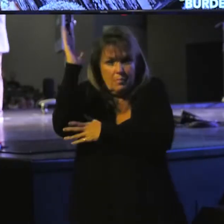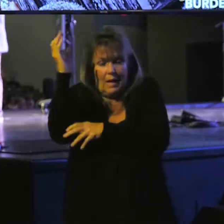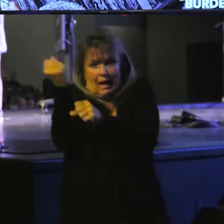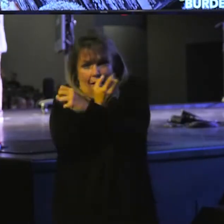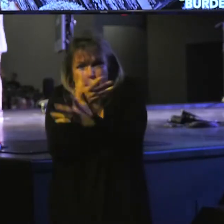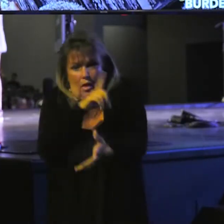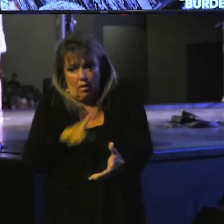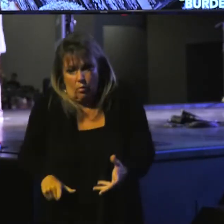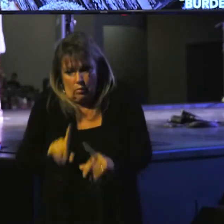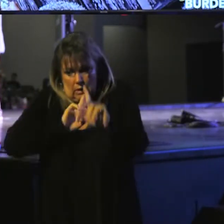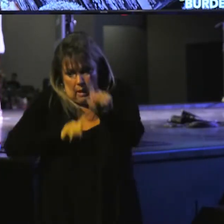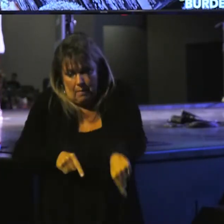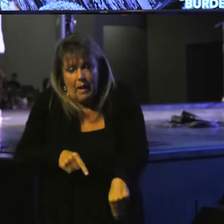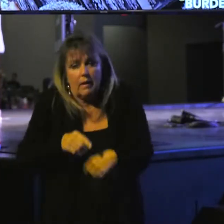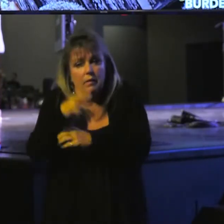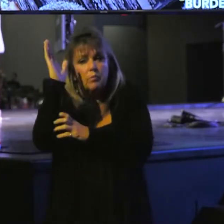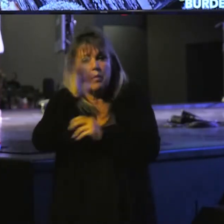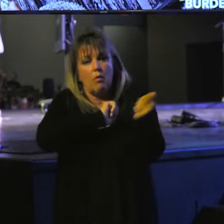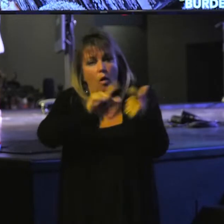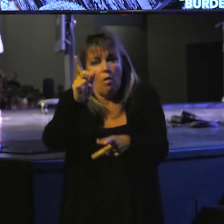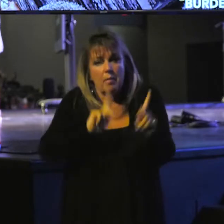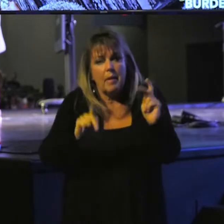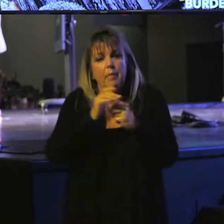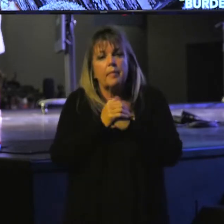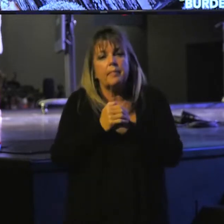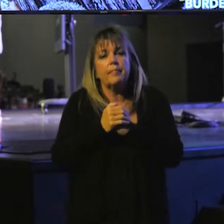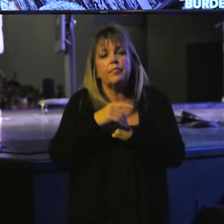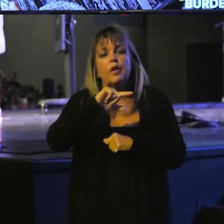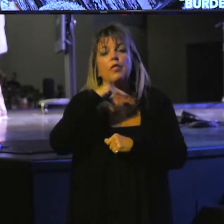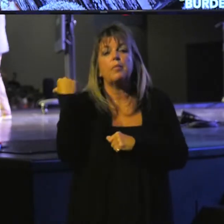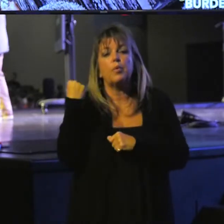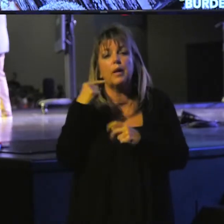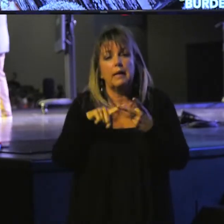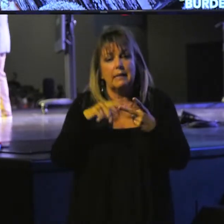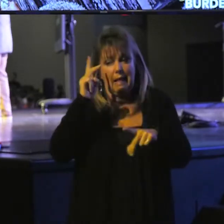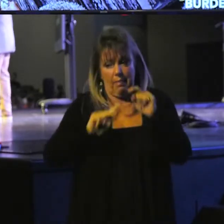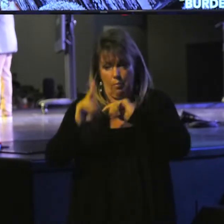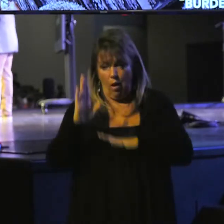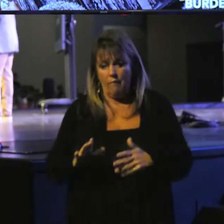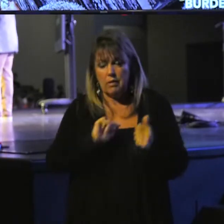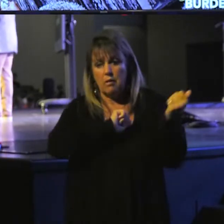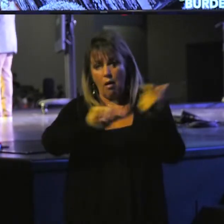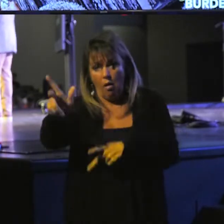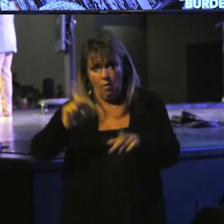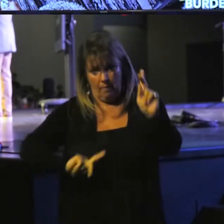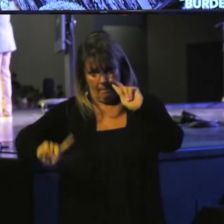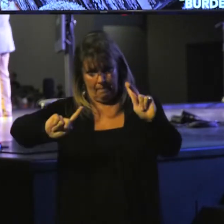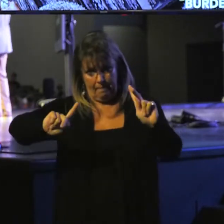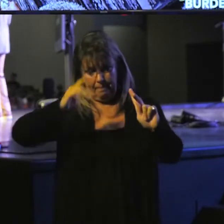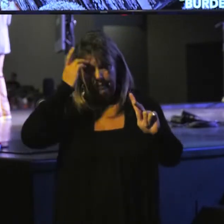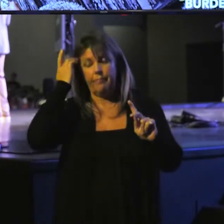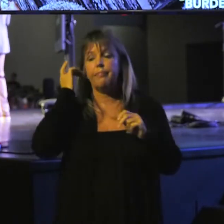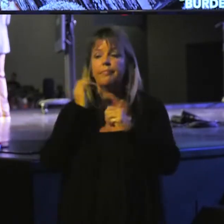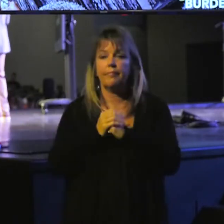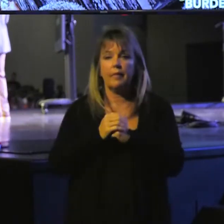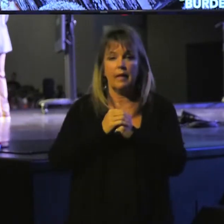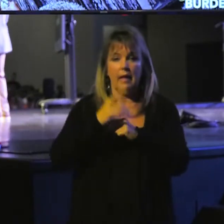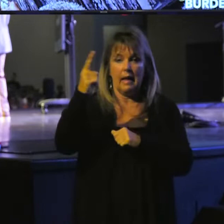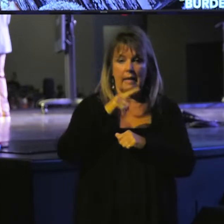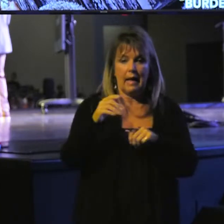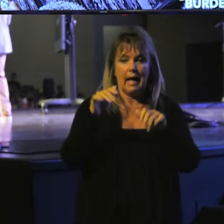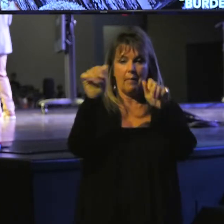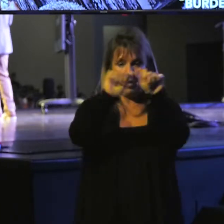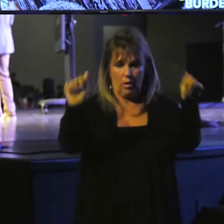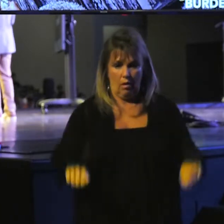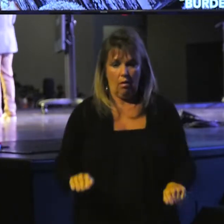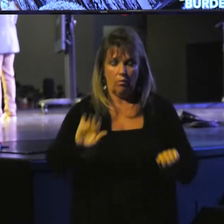had commanded him to speak to all the people, then the priests and the prophets and all the people came to the altar, gave